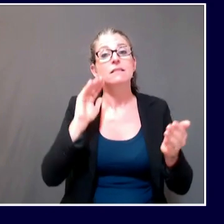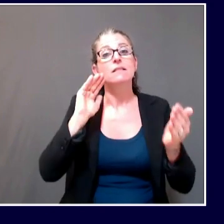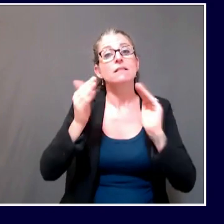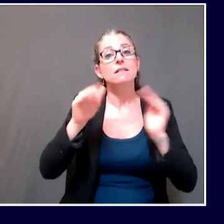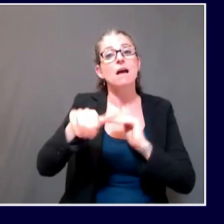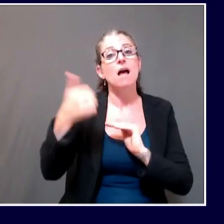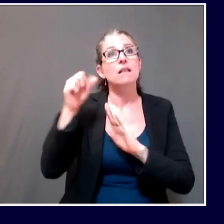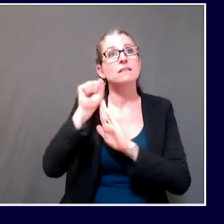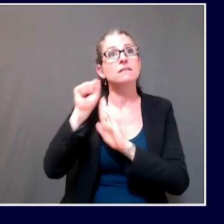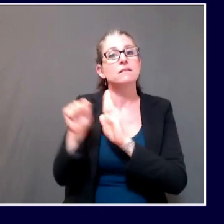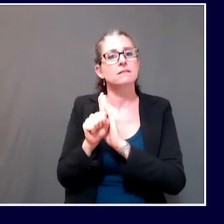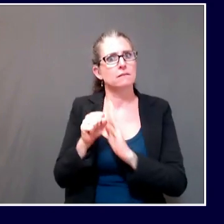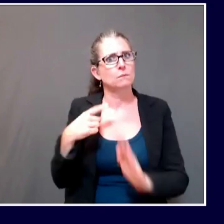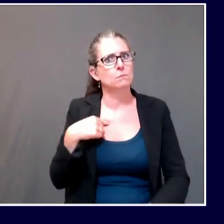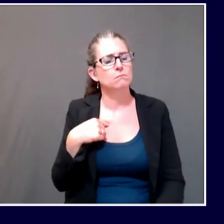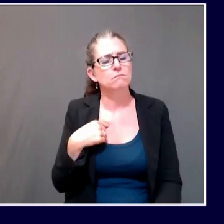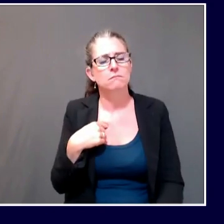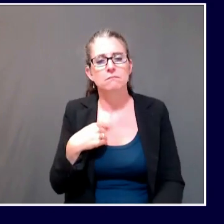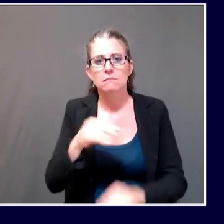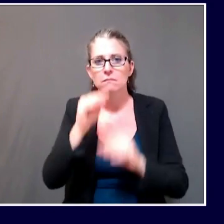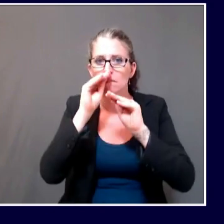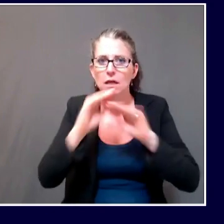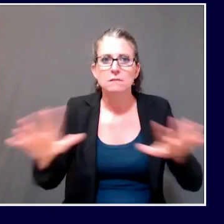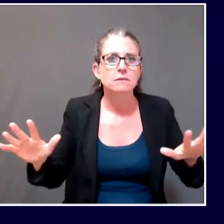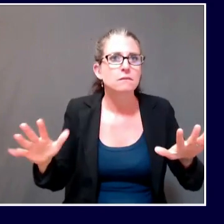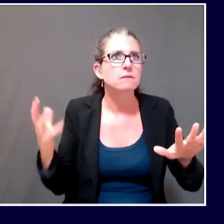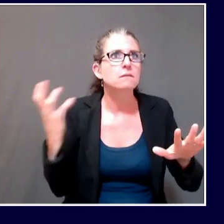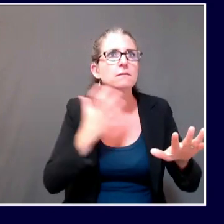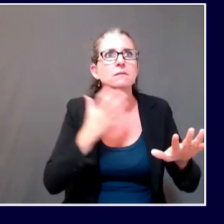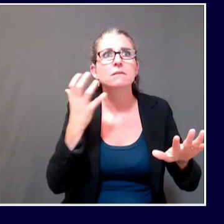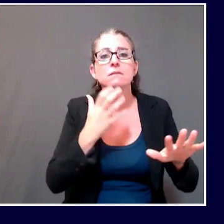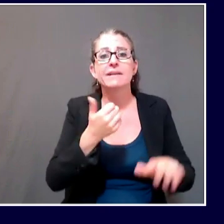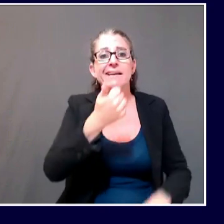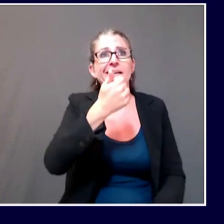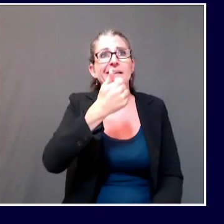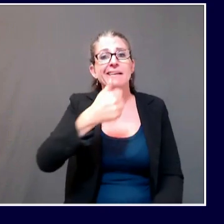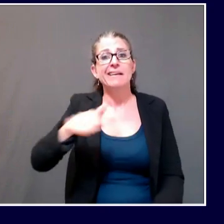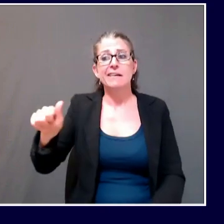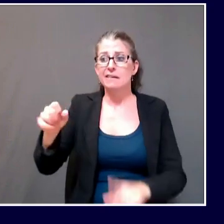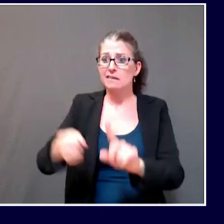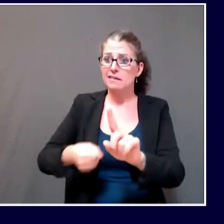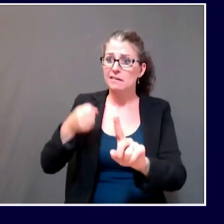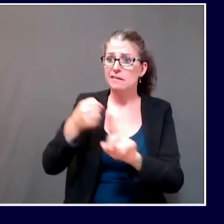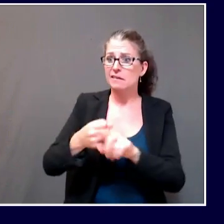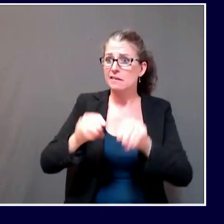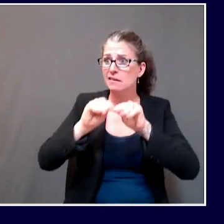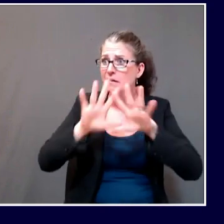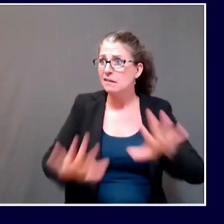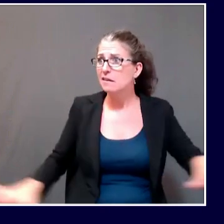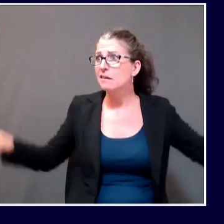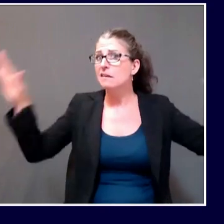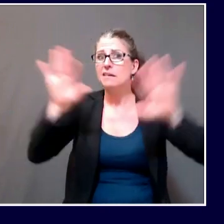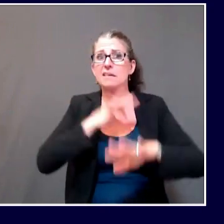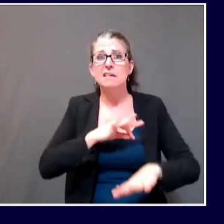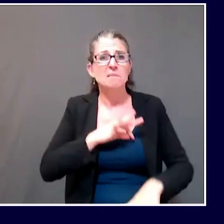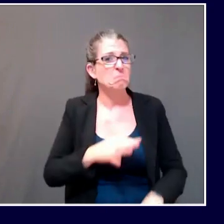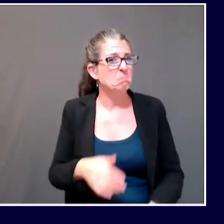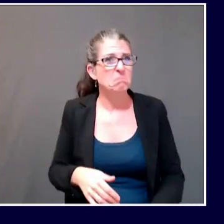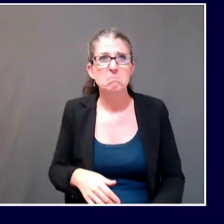had no serious outbreaks in correctional facilities. We've had, we had, I think, one or two cases in Wyndham early on,